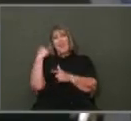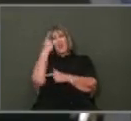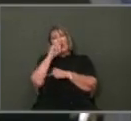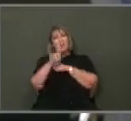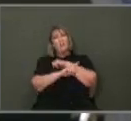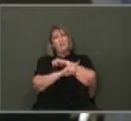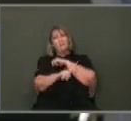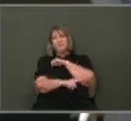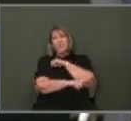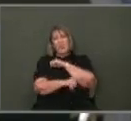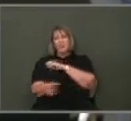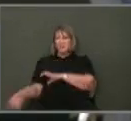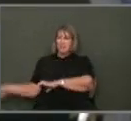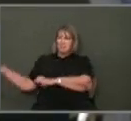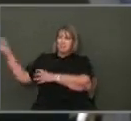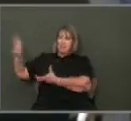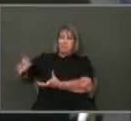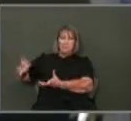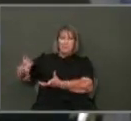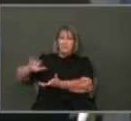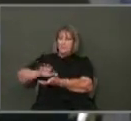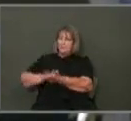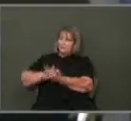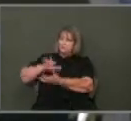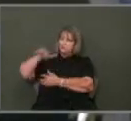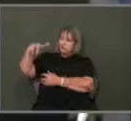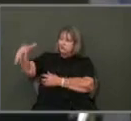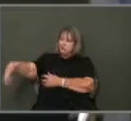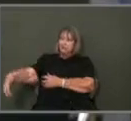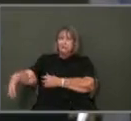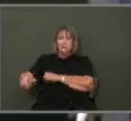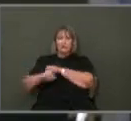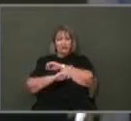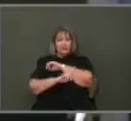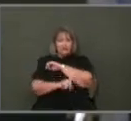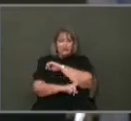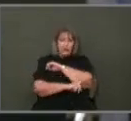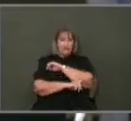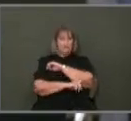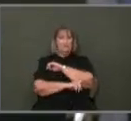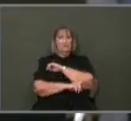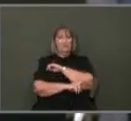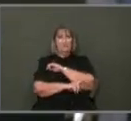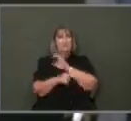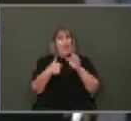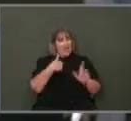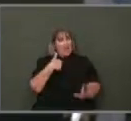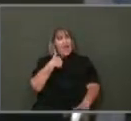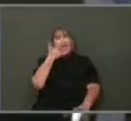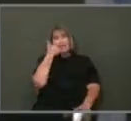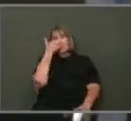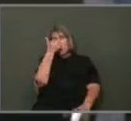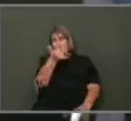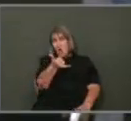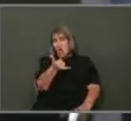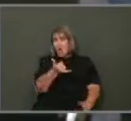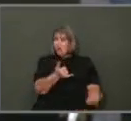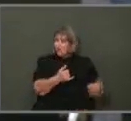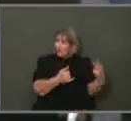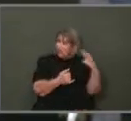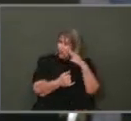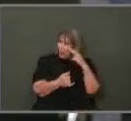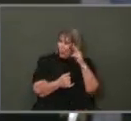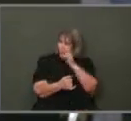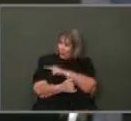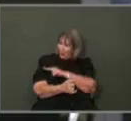My area is like a dumpster. No, the city doesn't ever go by there. is clean. I can call. I tell them, can you come out here and check